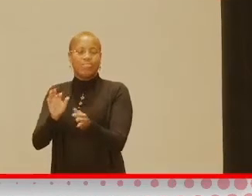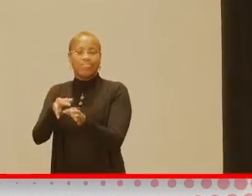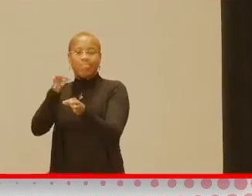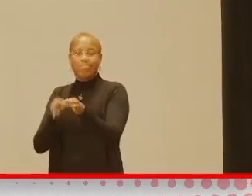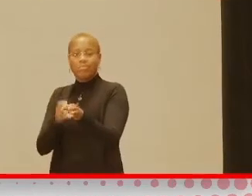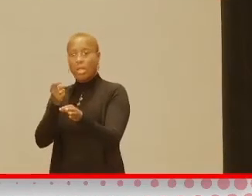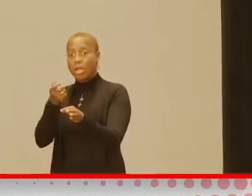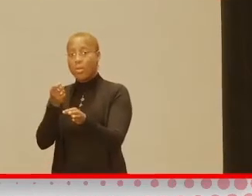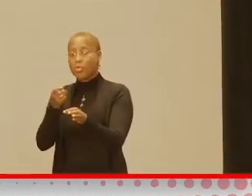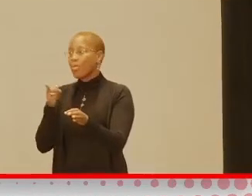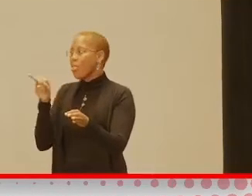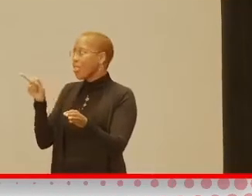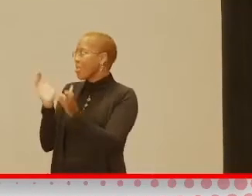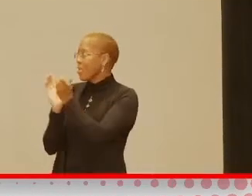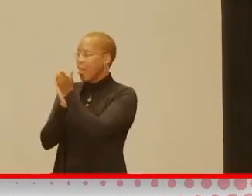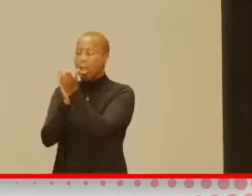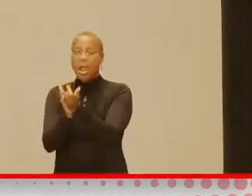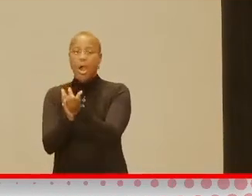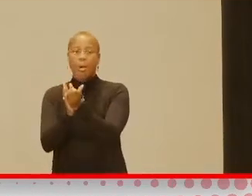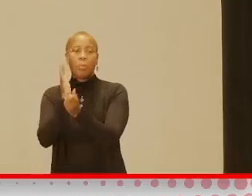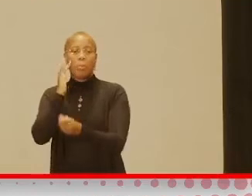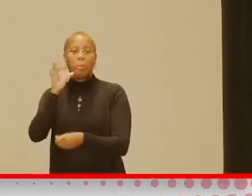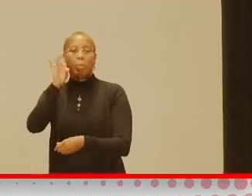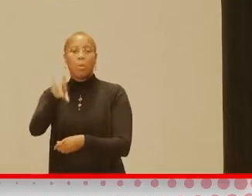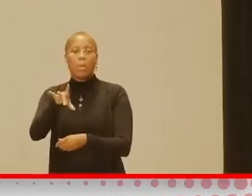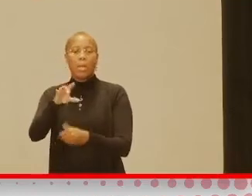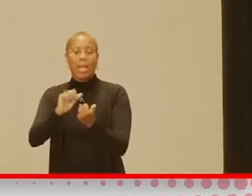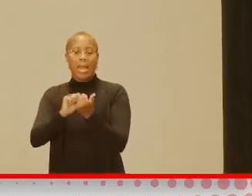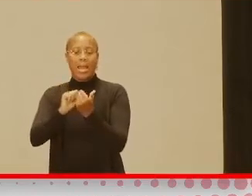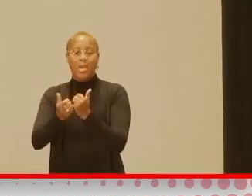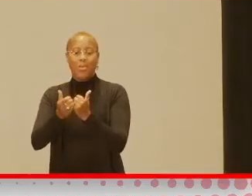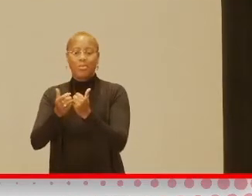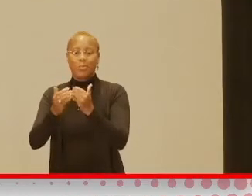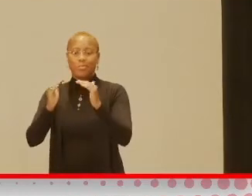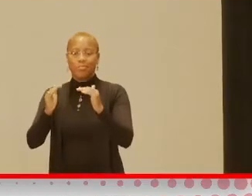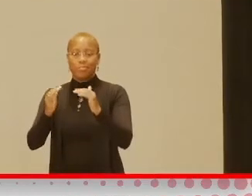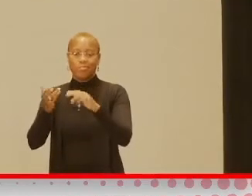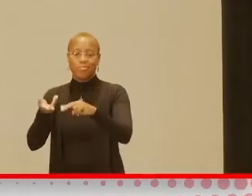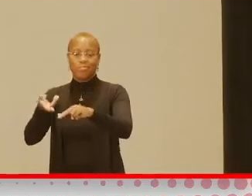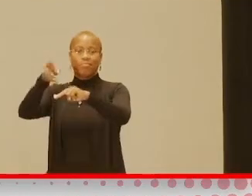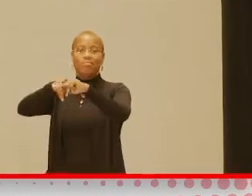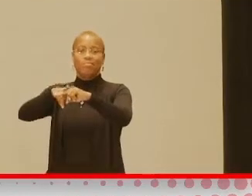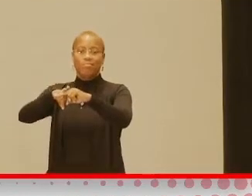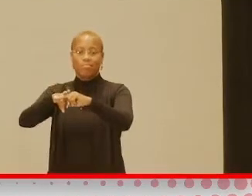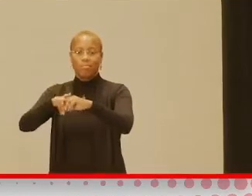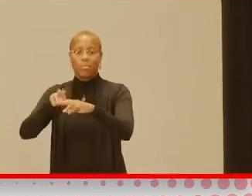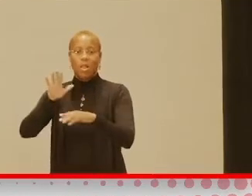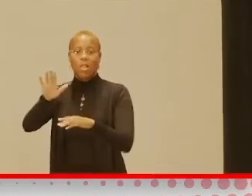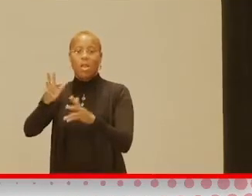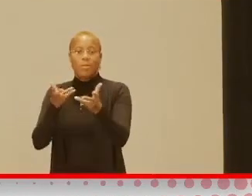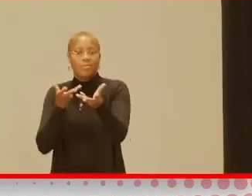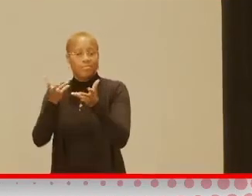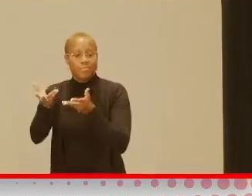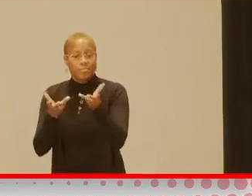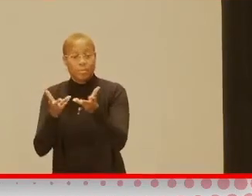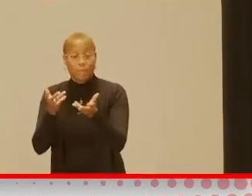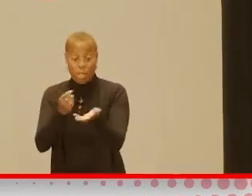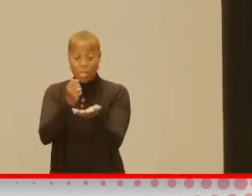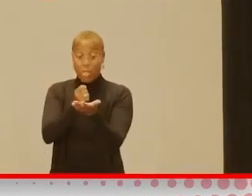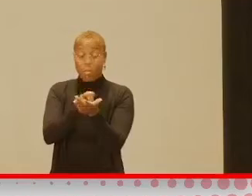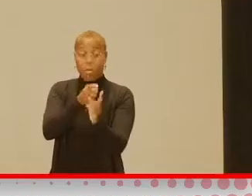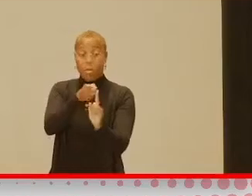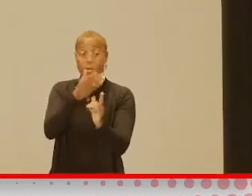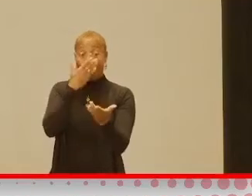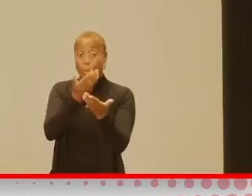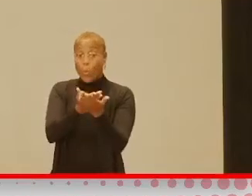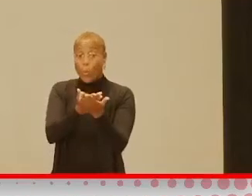to help, again, engage in those things. know, therapy is a wonderful thing. And, you know, therapists